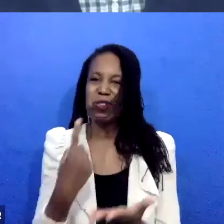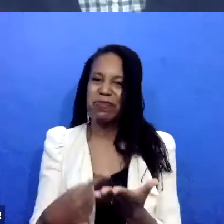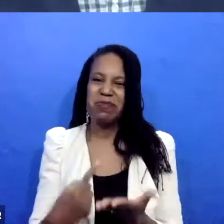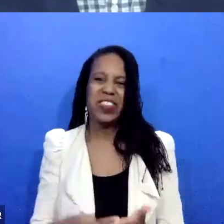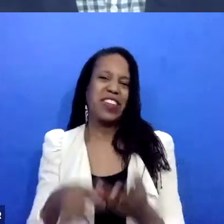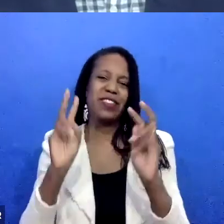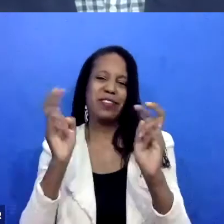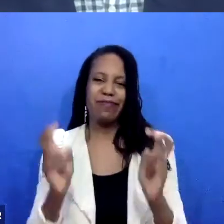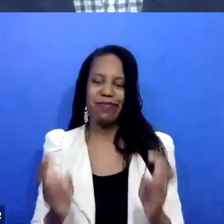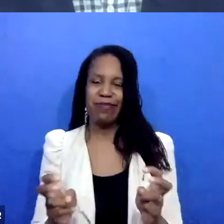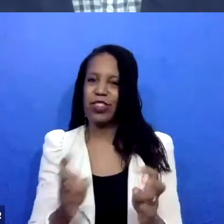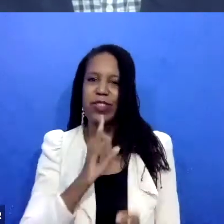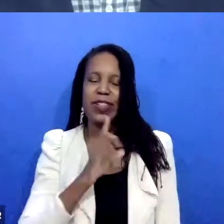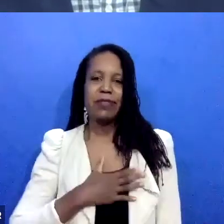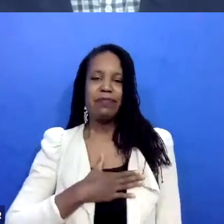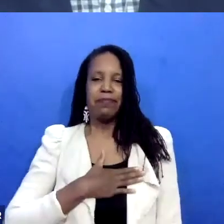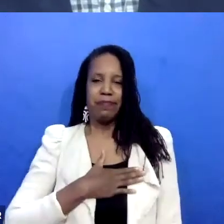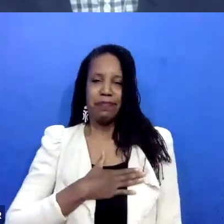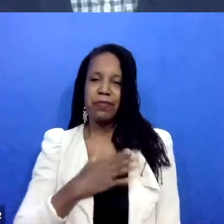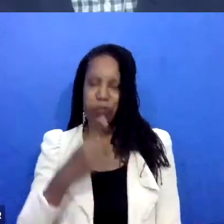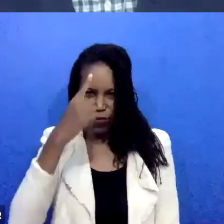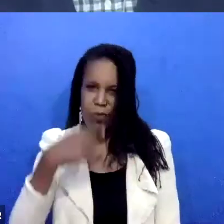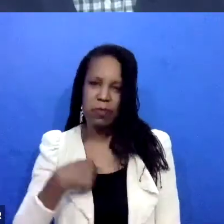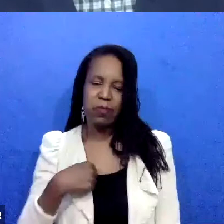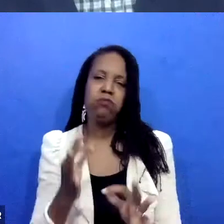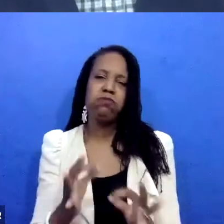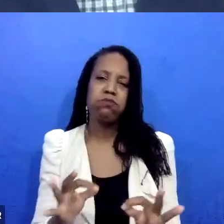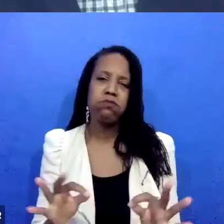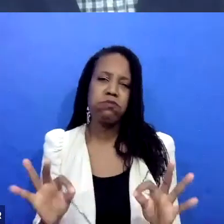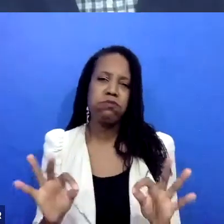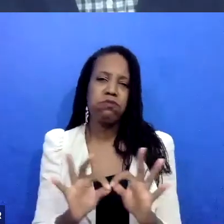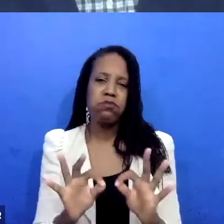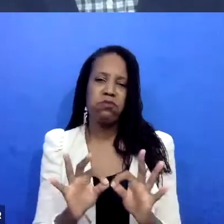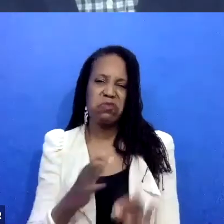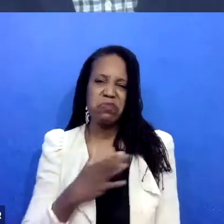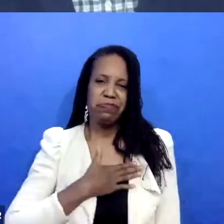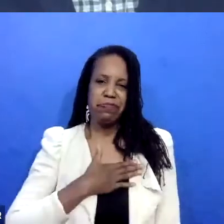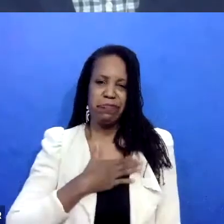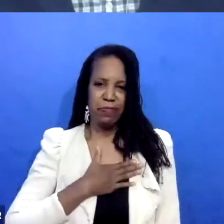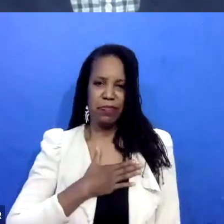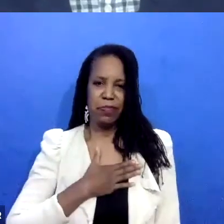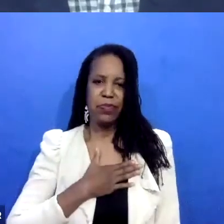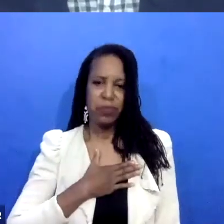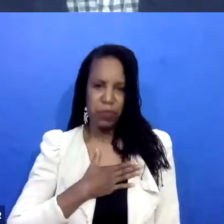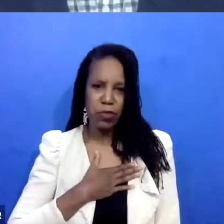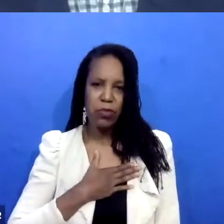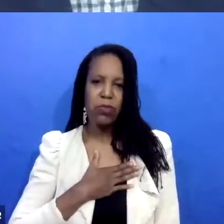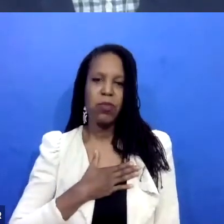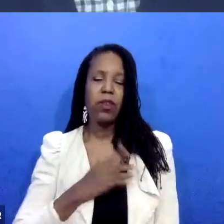And so, I'd like to start with, as someone who is deeply influenced by indigenous